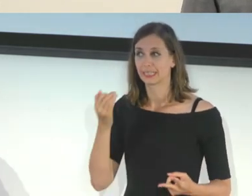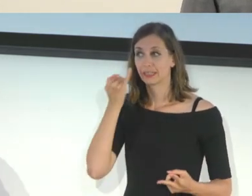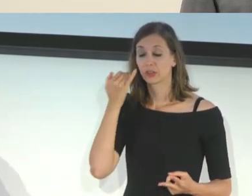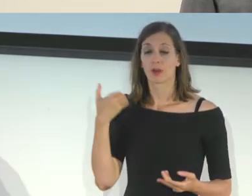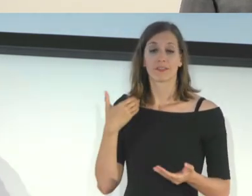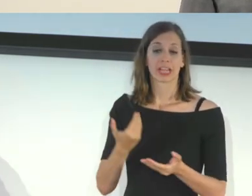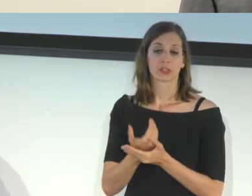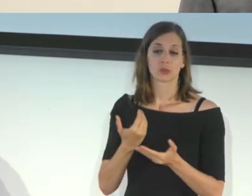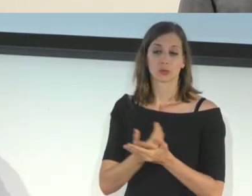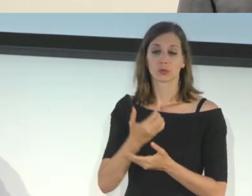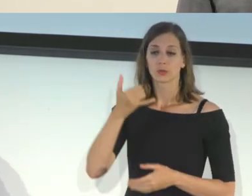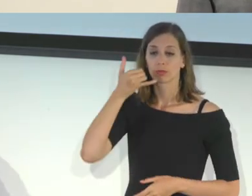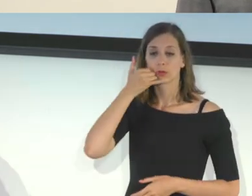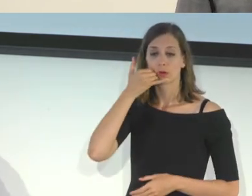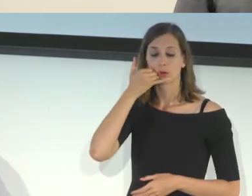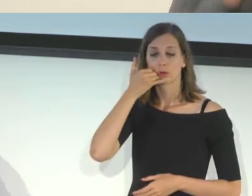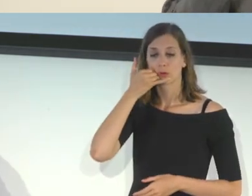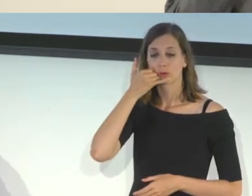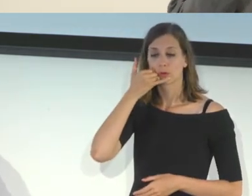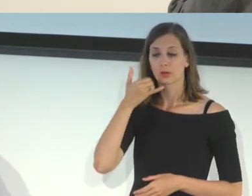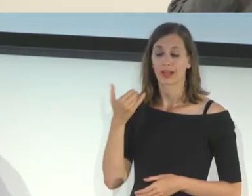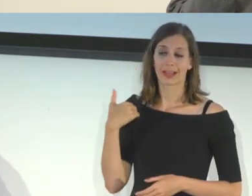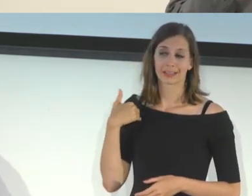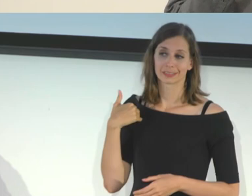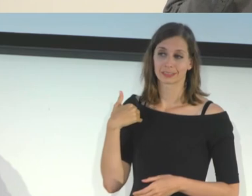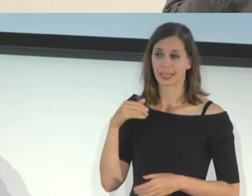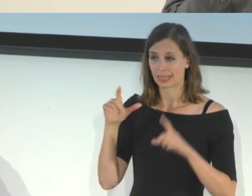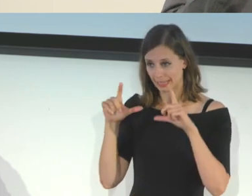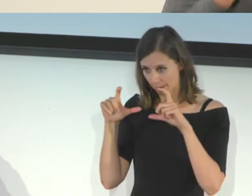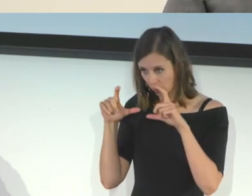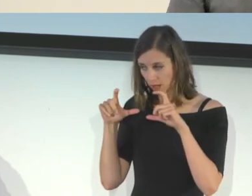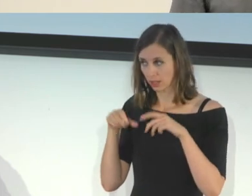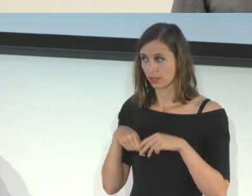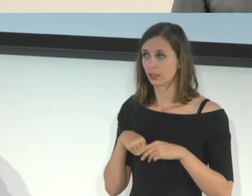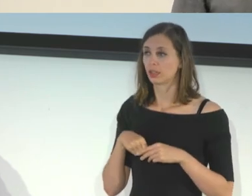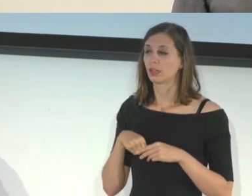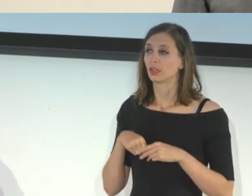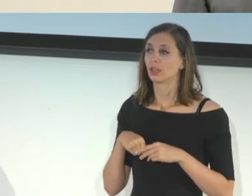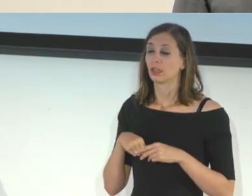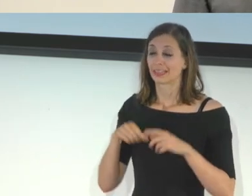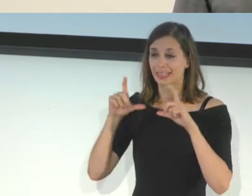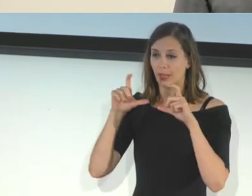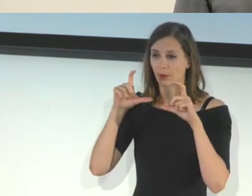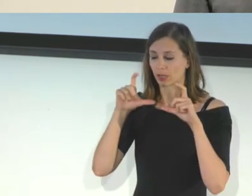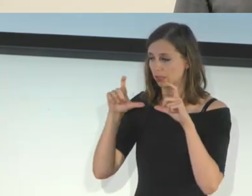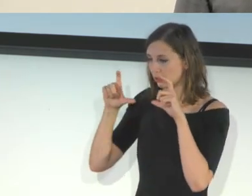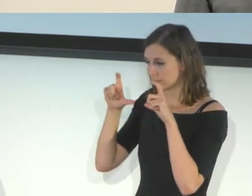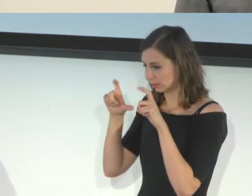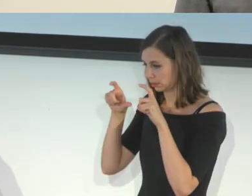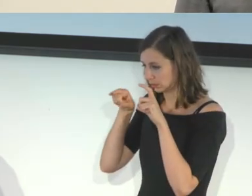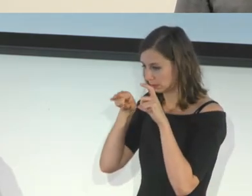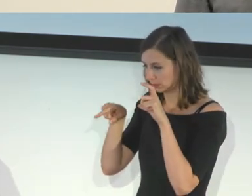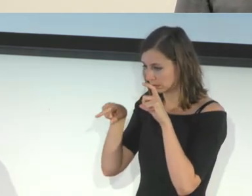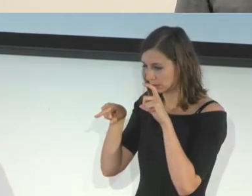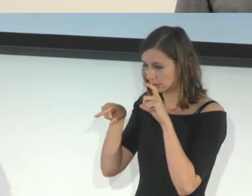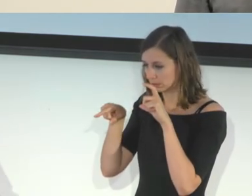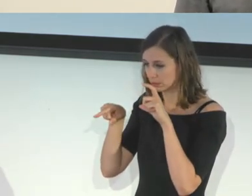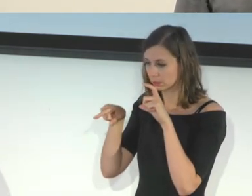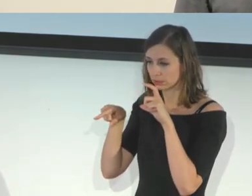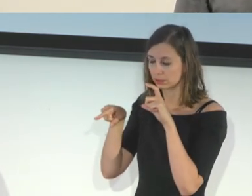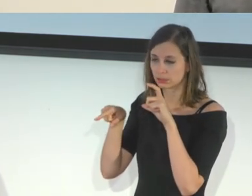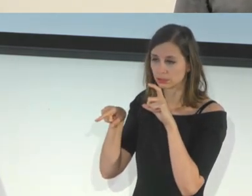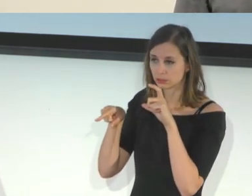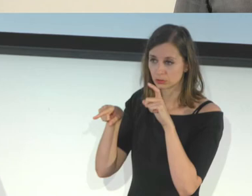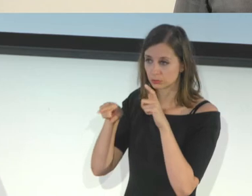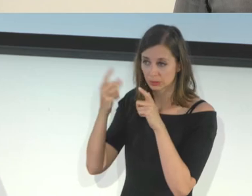newer phone that has a LiDAR camera. You will be able to like point it to a scene and